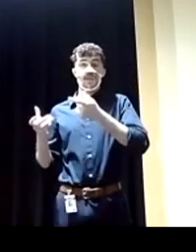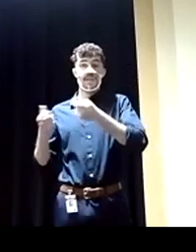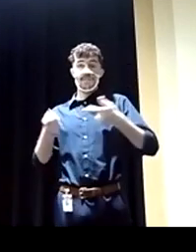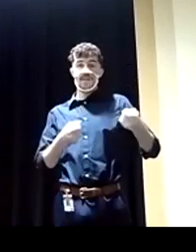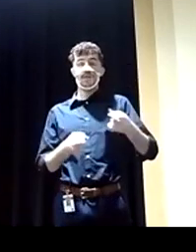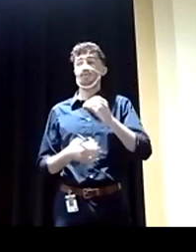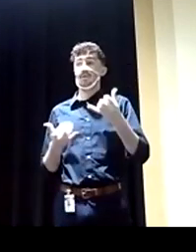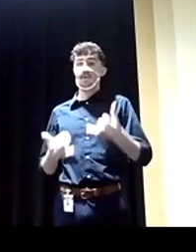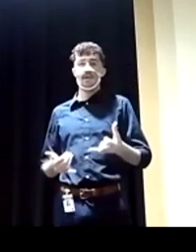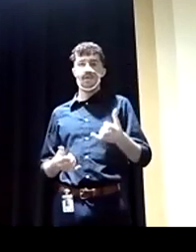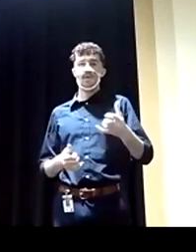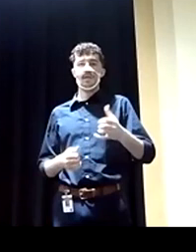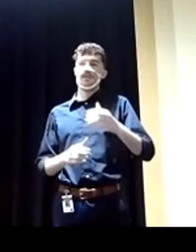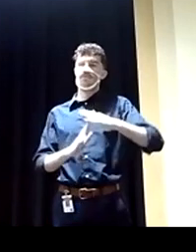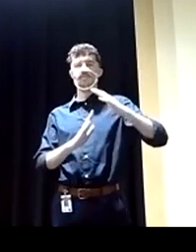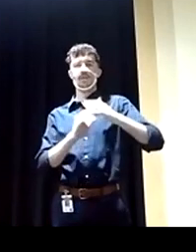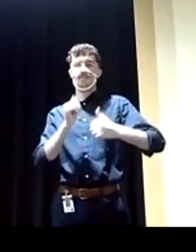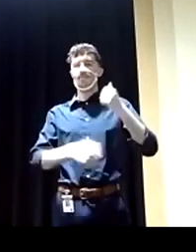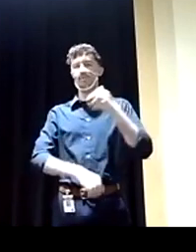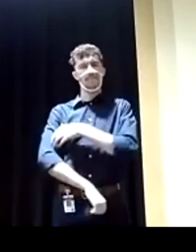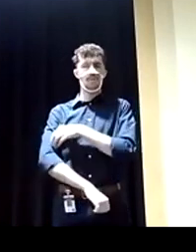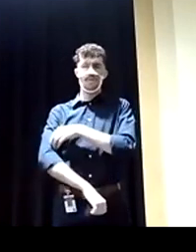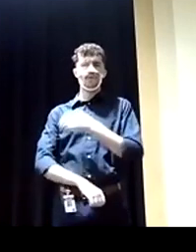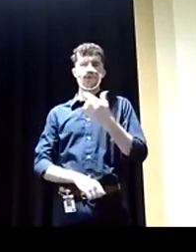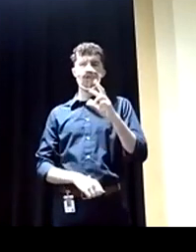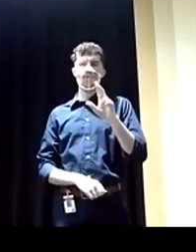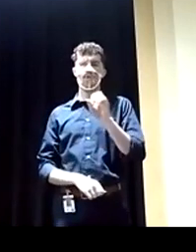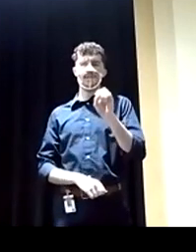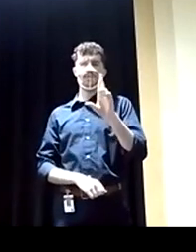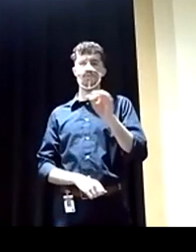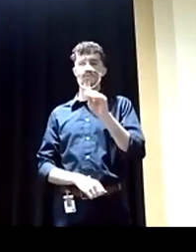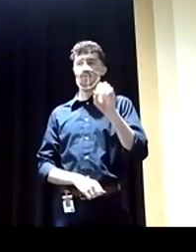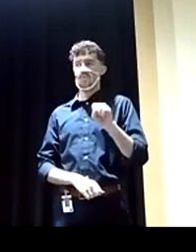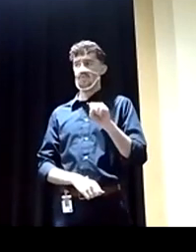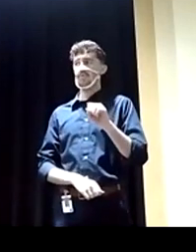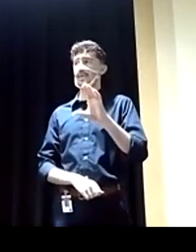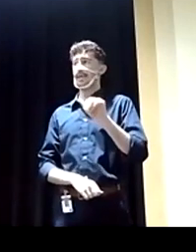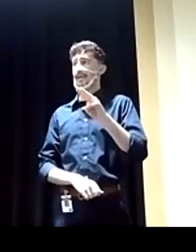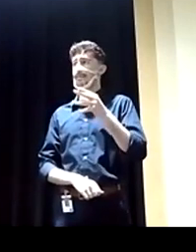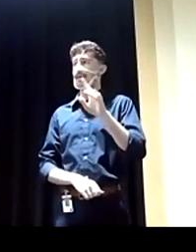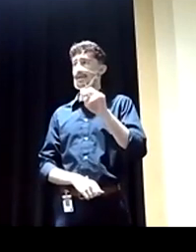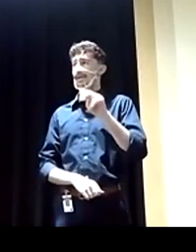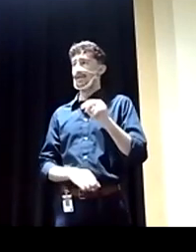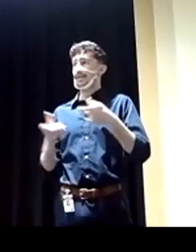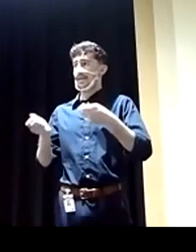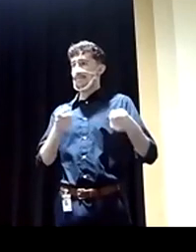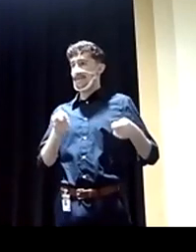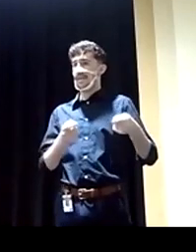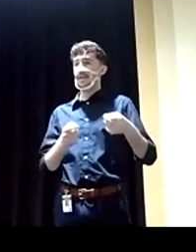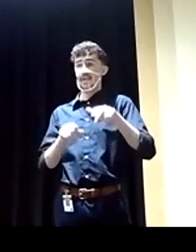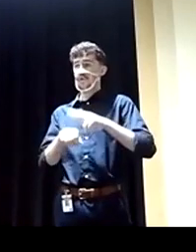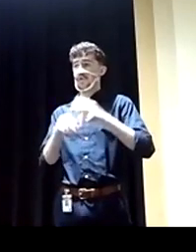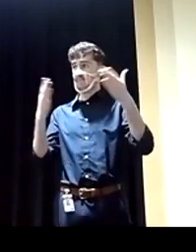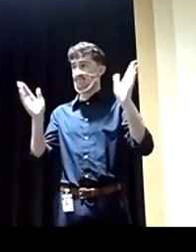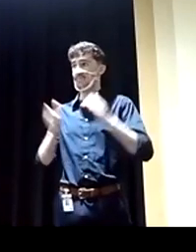is the most powerful grassroots campaign of any challenger, Republican or Democrat, nationally in the